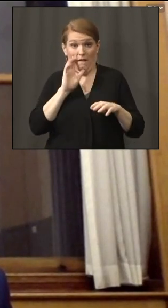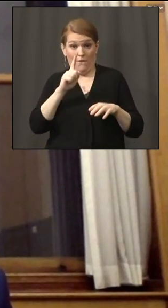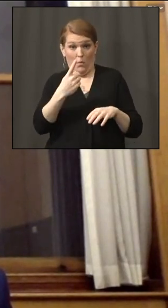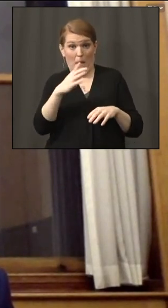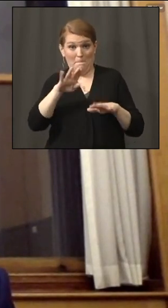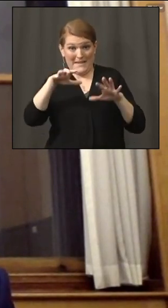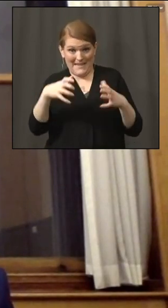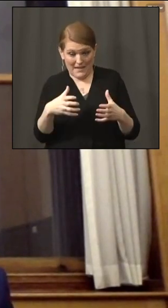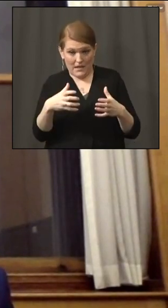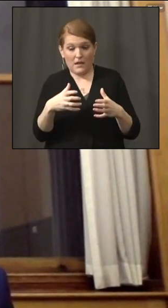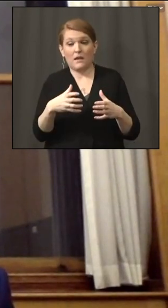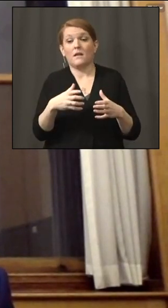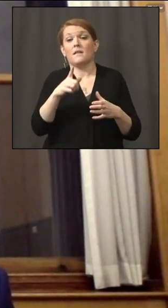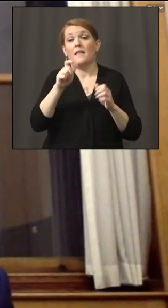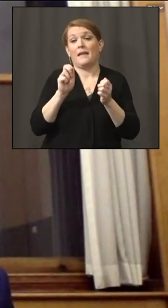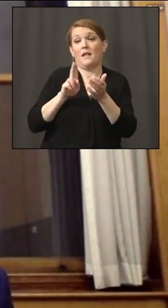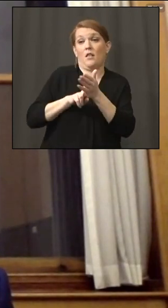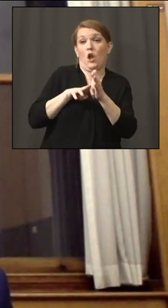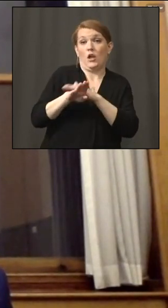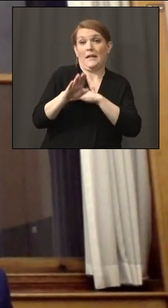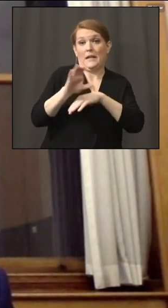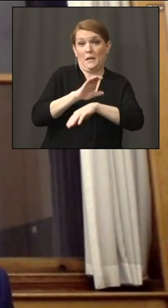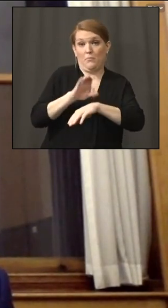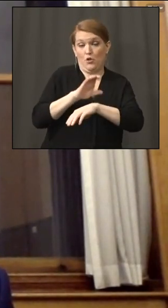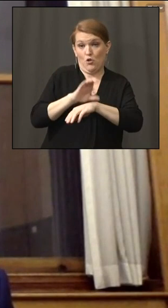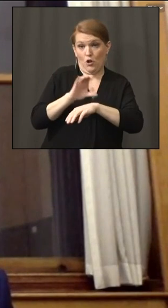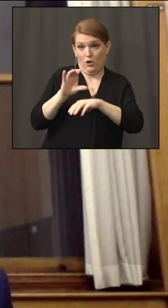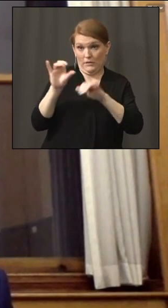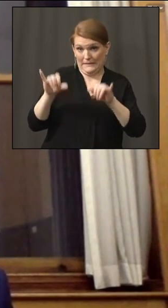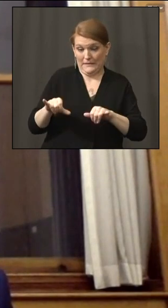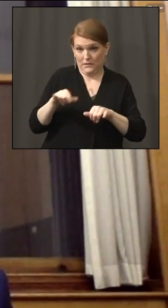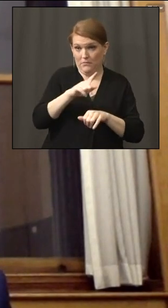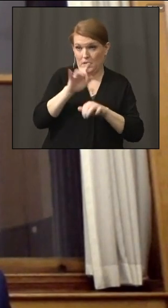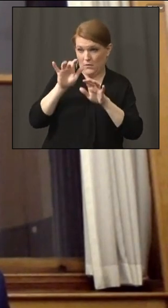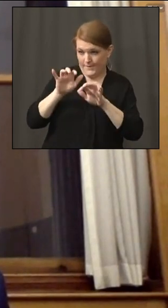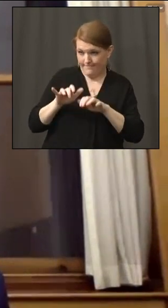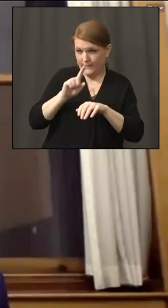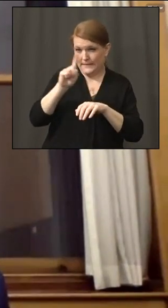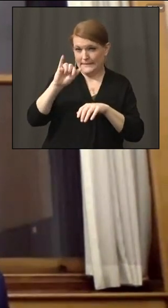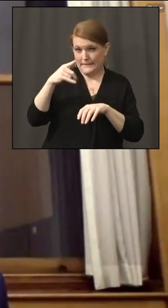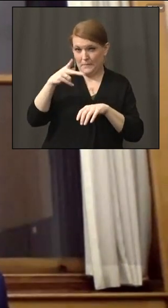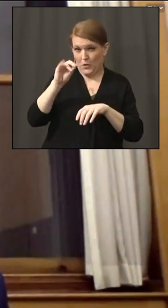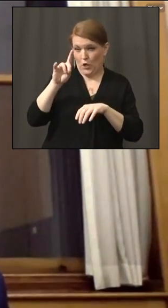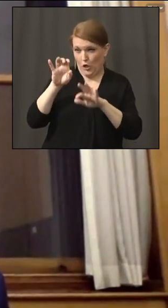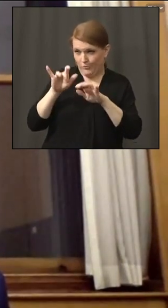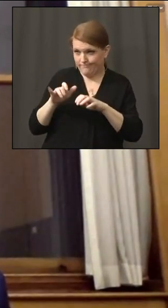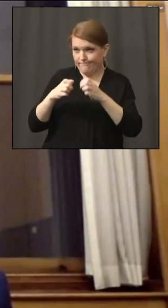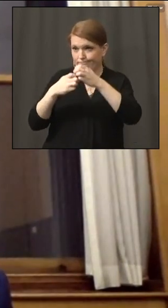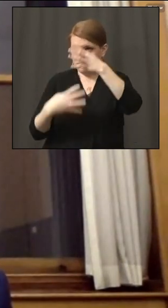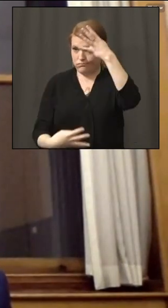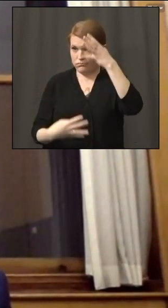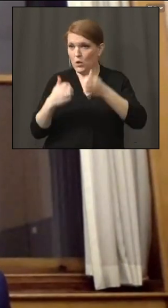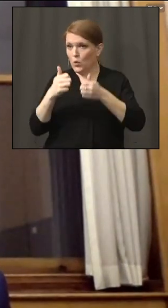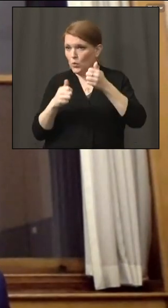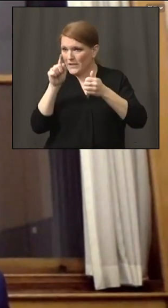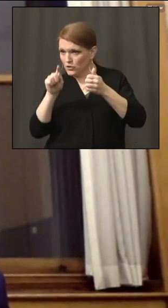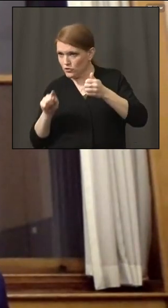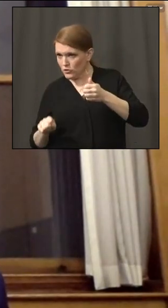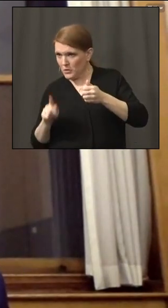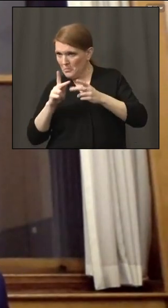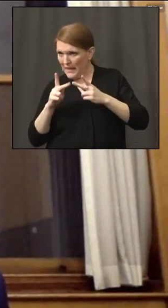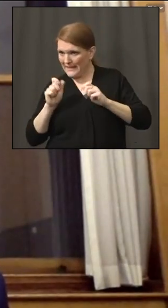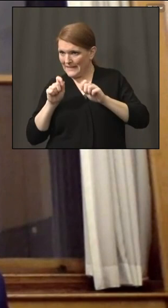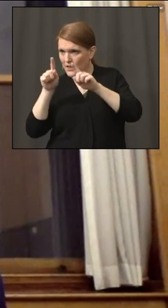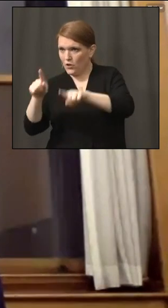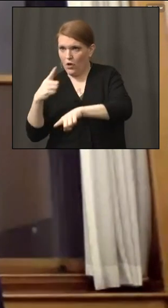can log in and search based on their zip code to see what vaccination clinics are available near them or